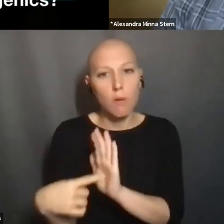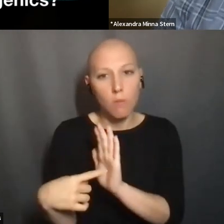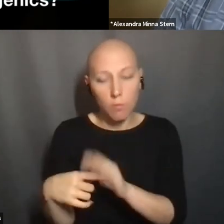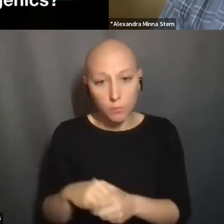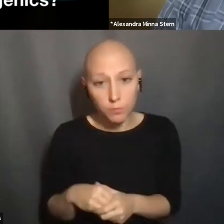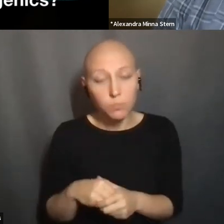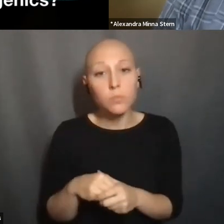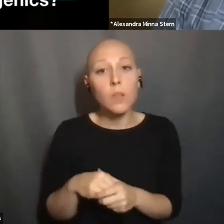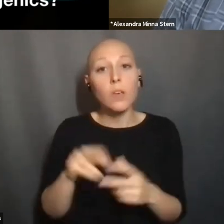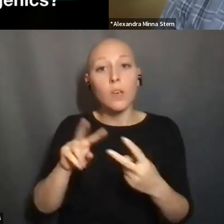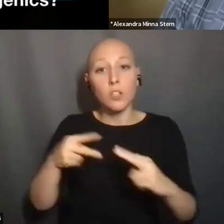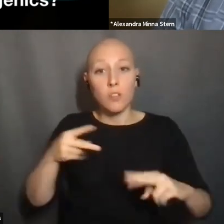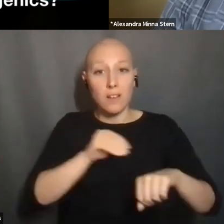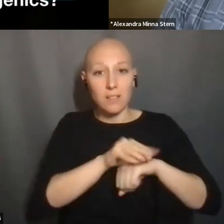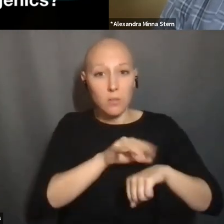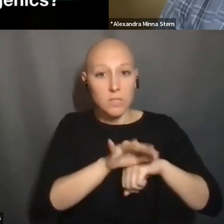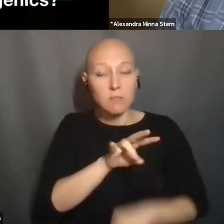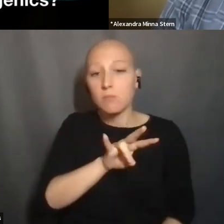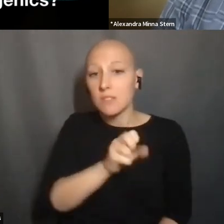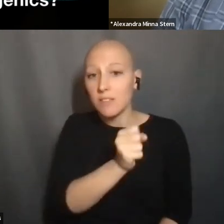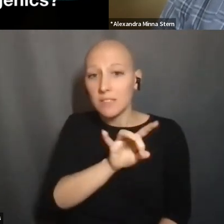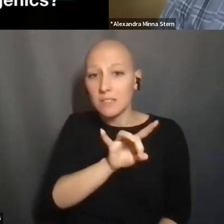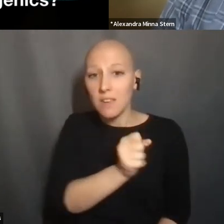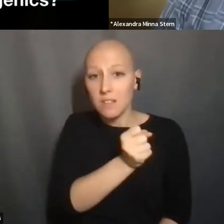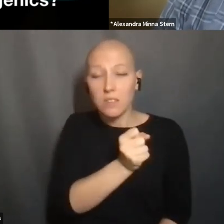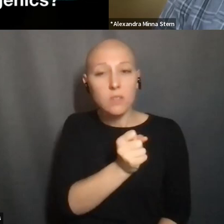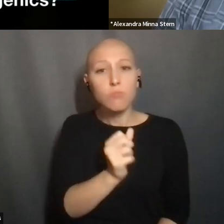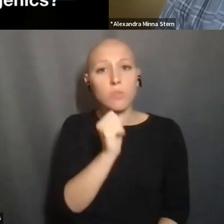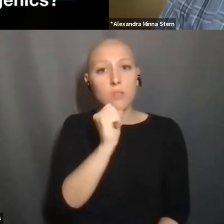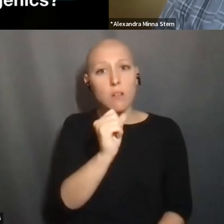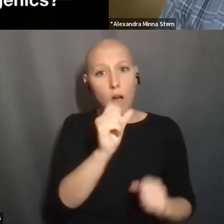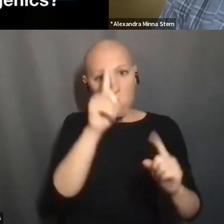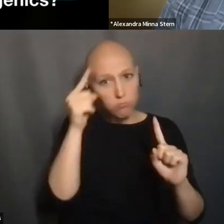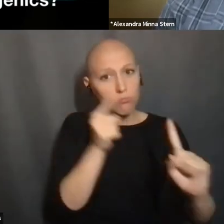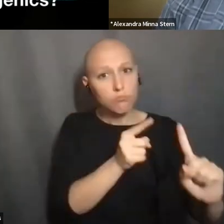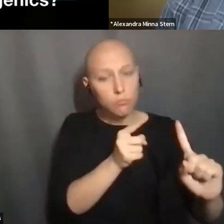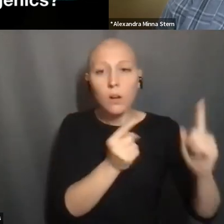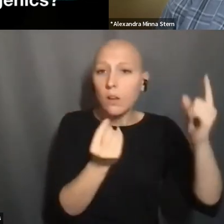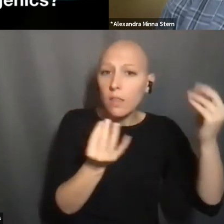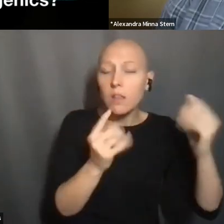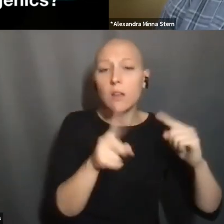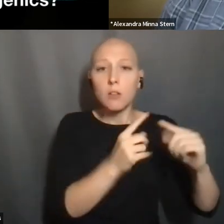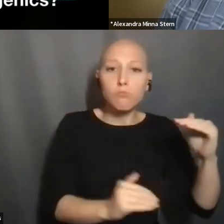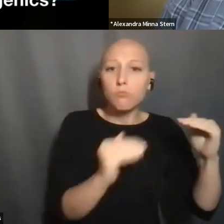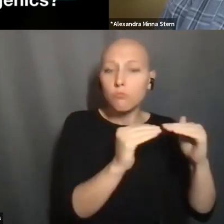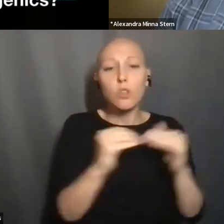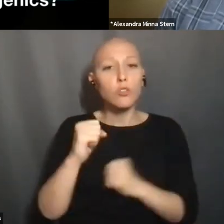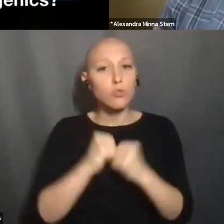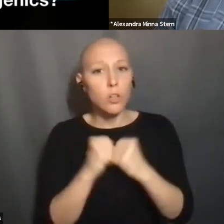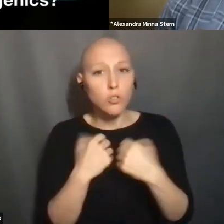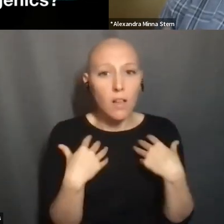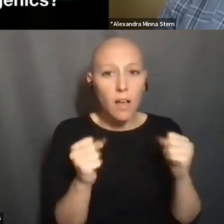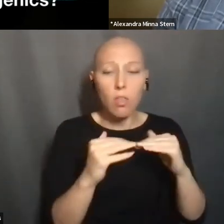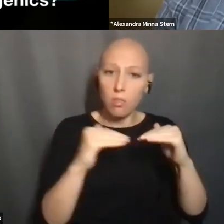COUNSELING IN THE 70s AND 80s WAS NOT FOUNDED WITH AN EYE TOWARDS THINKING ABOUT JUSTICE OR STRUCTURAL HEALTH AND EQUALITIES.